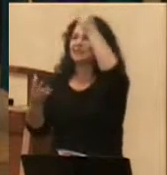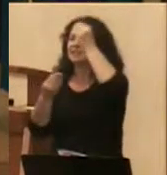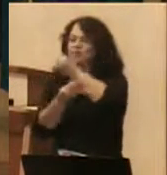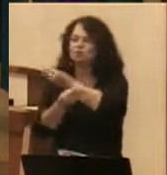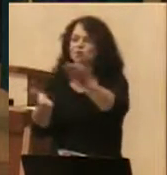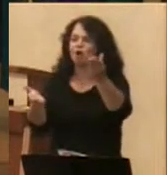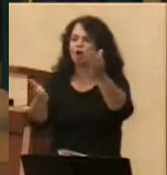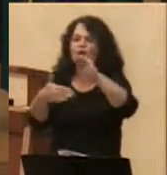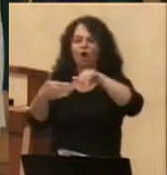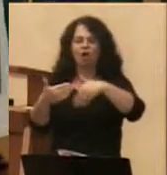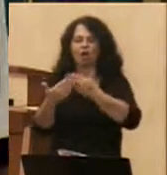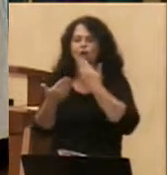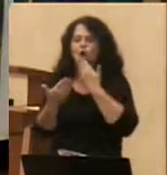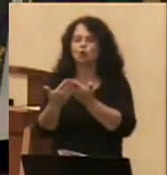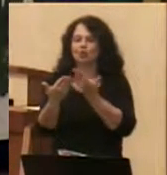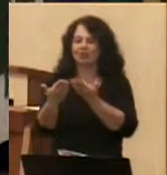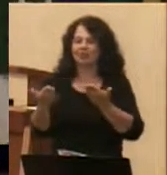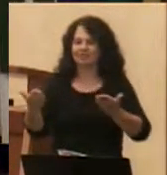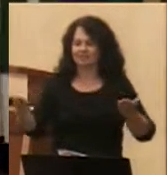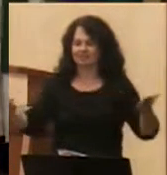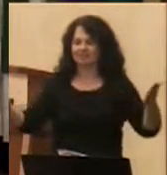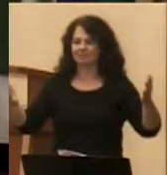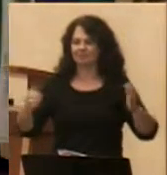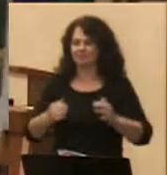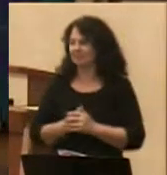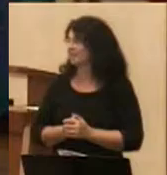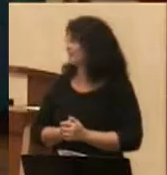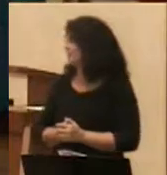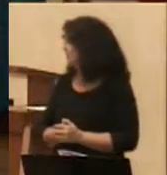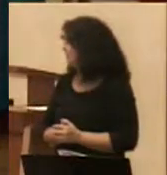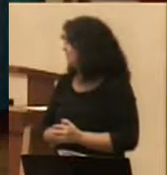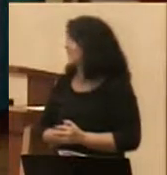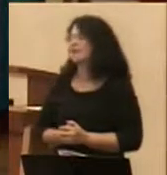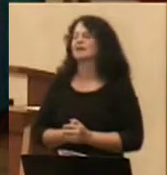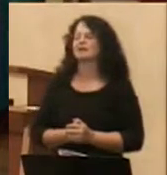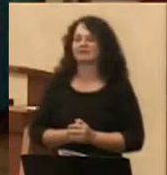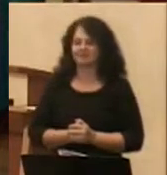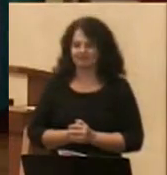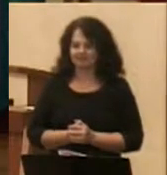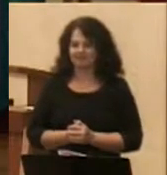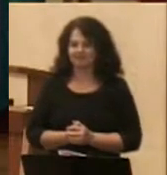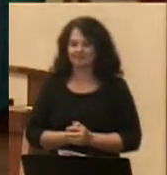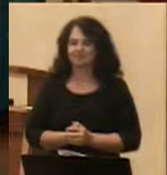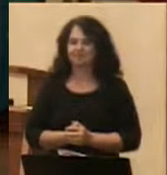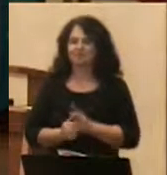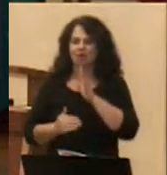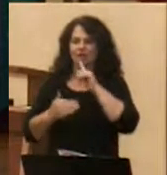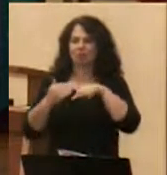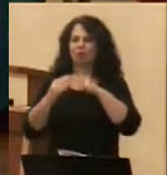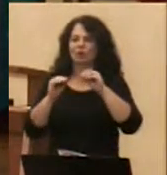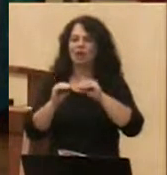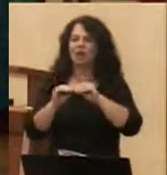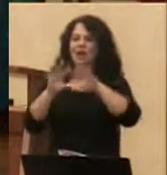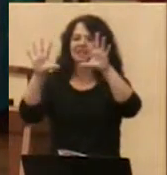Very often, that art can tell a compelling story of light and of life.